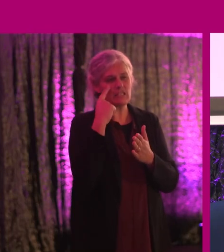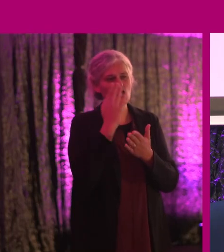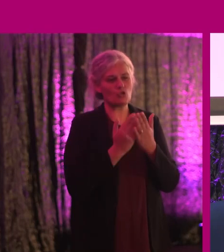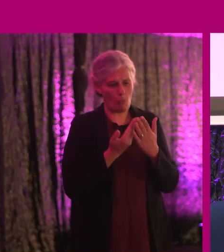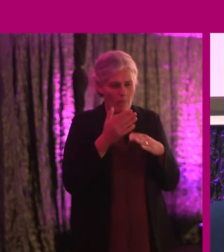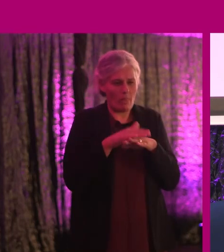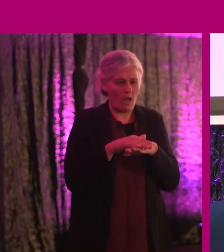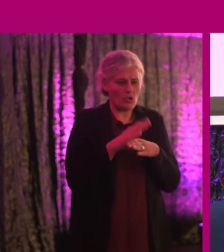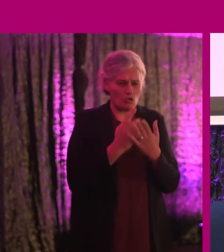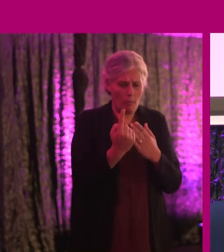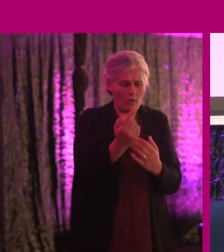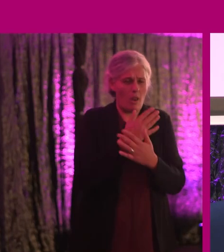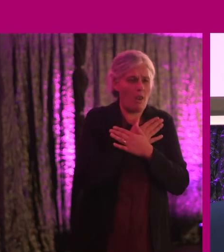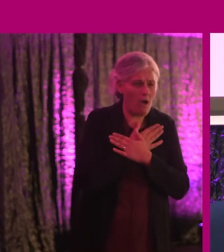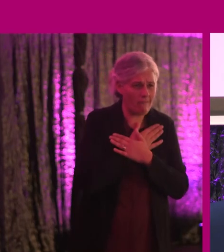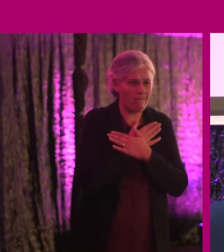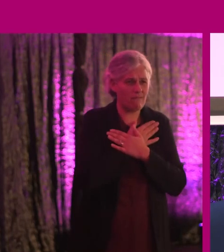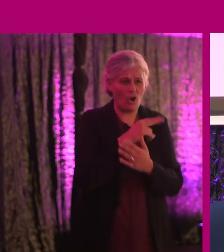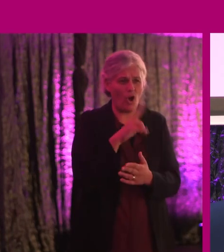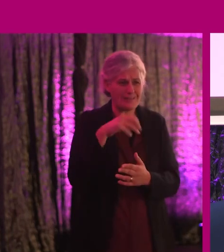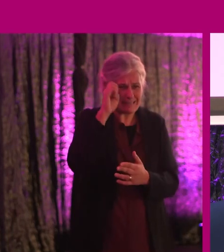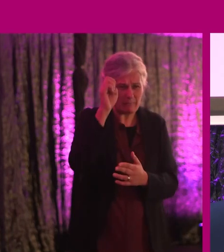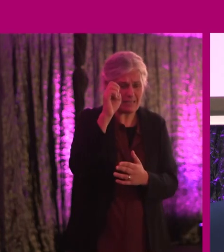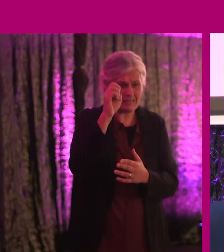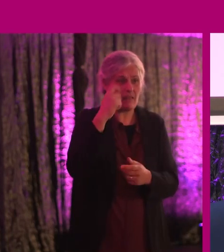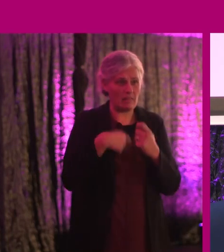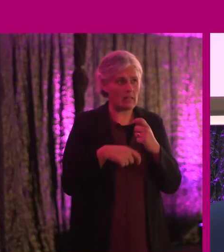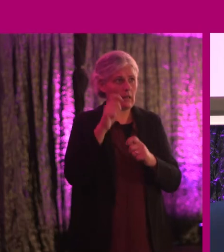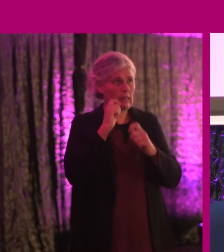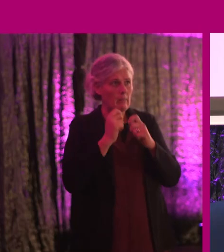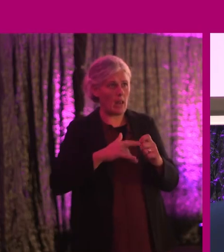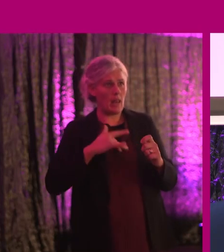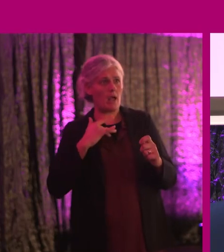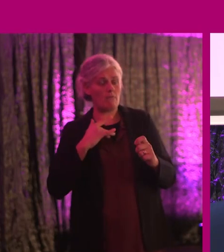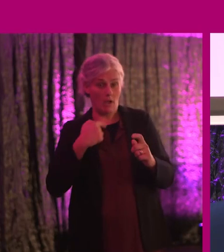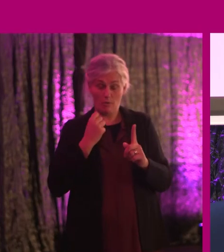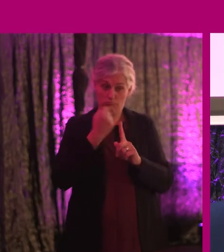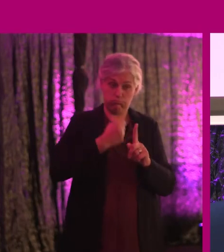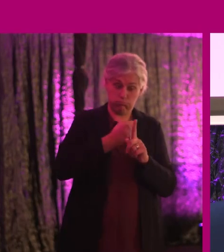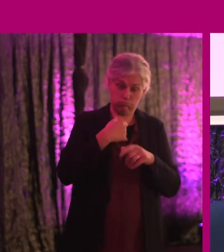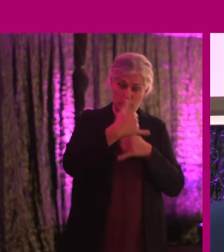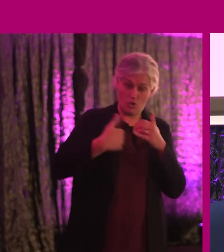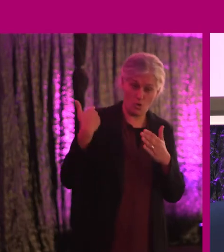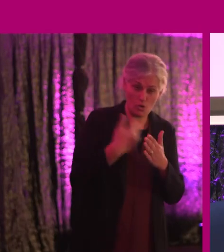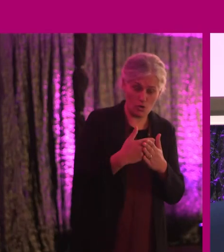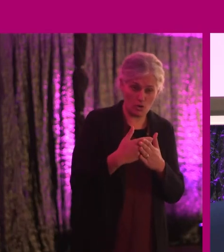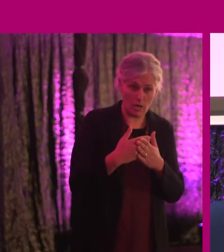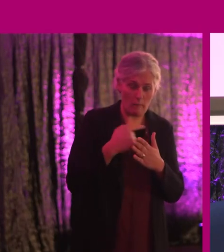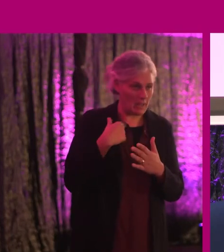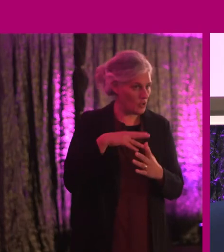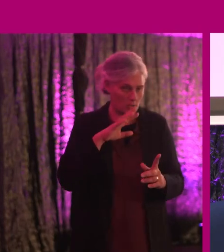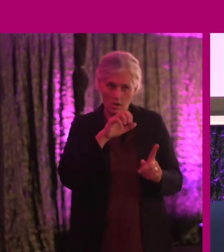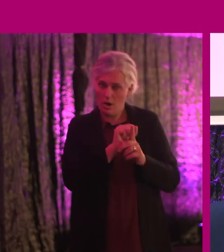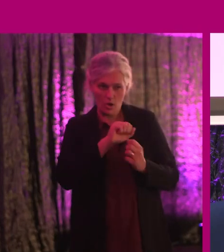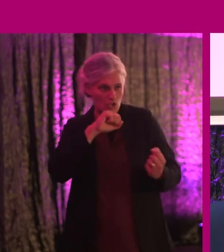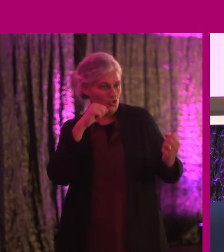that you love unexpectedly, you do reconsider your life. And I had been an activist for so long, but I had not seen the accelerated change around